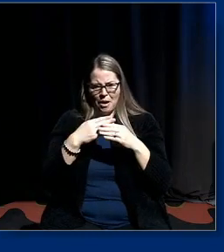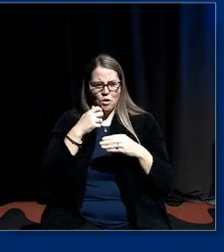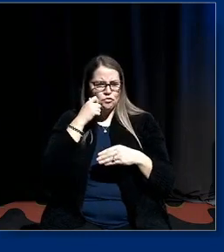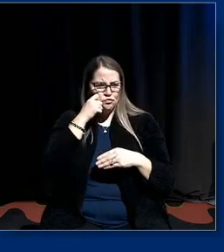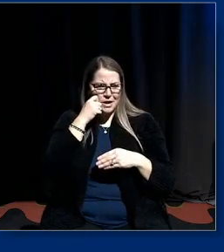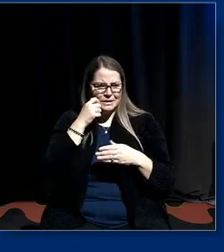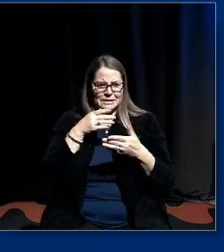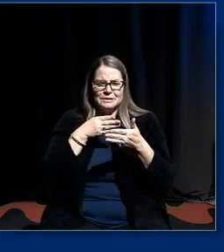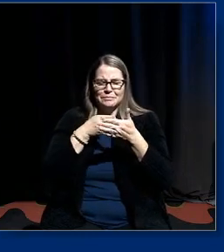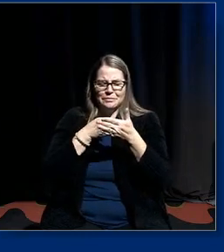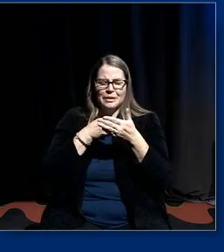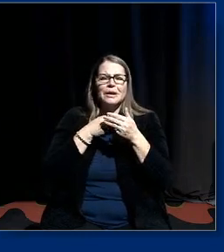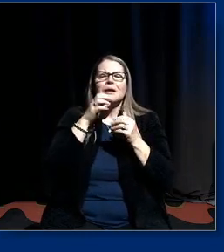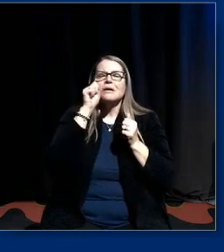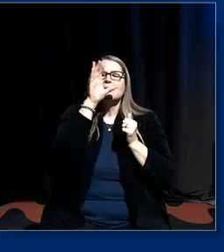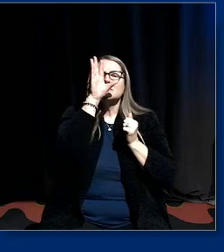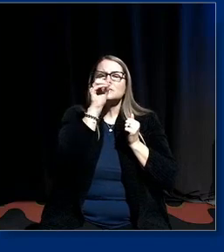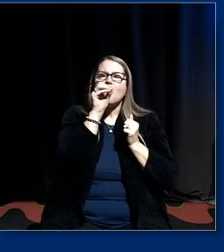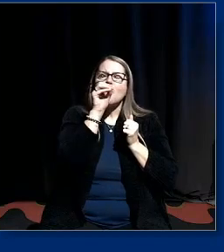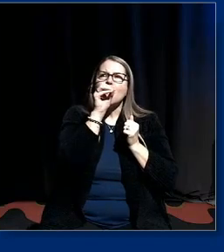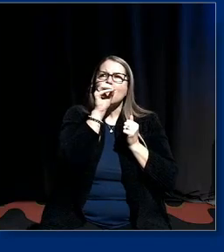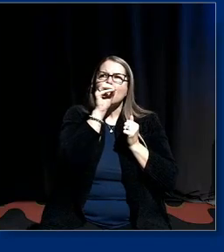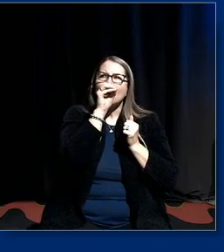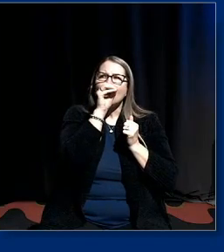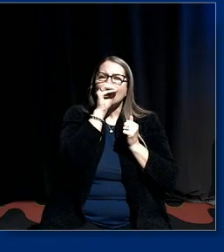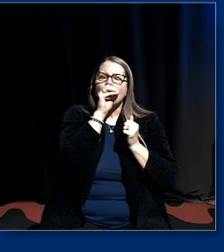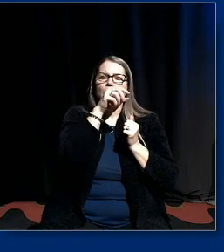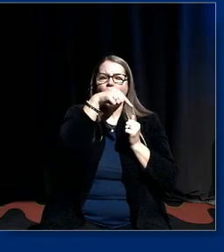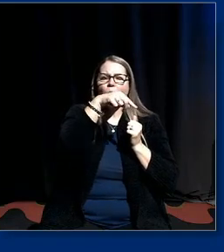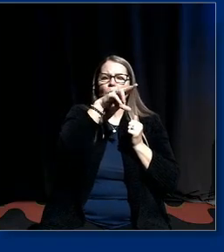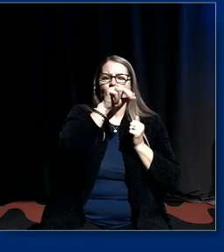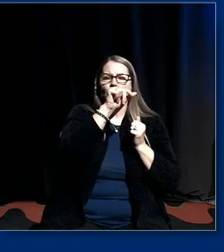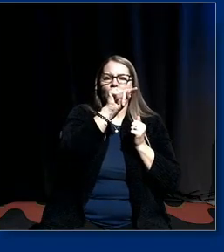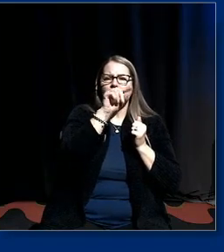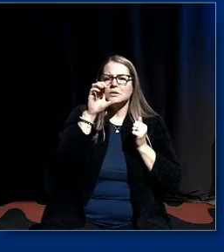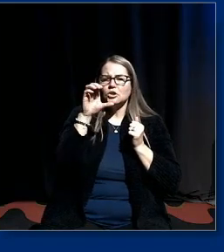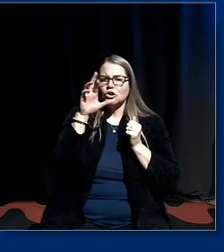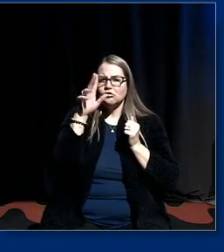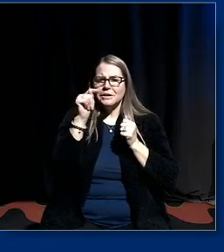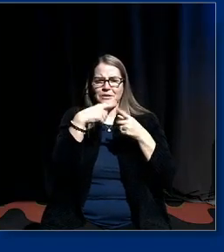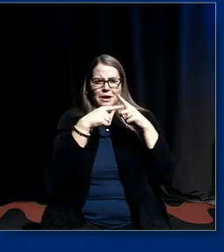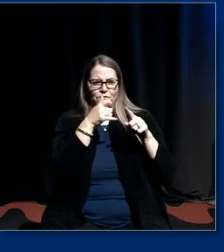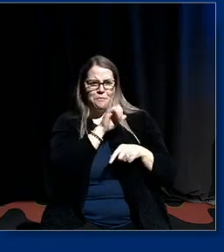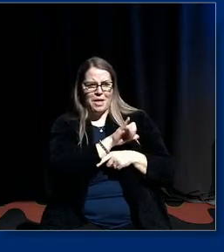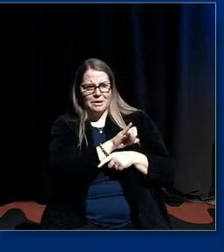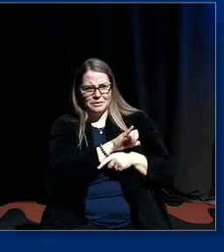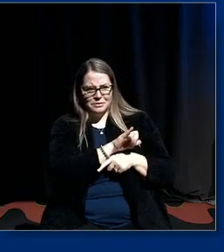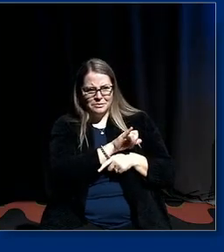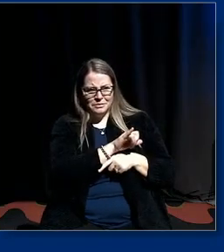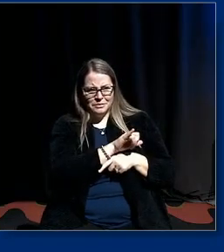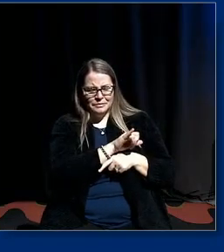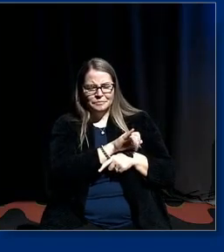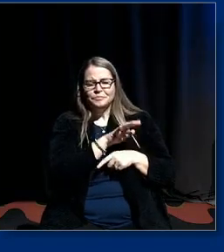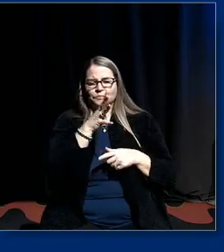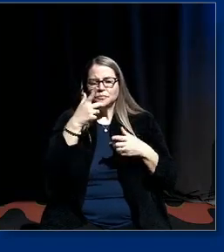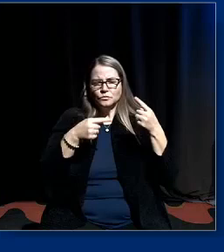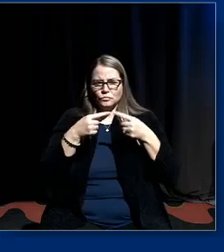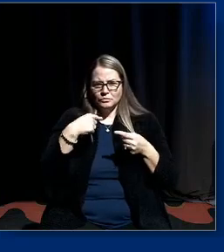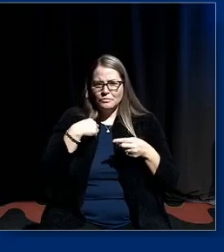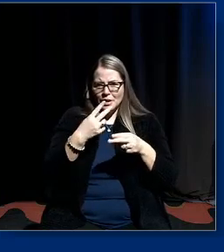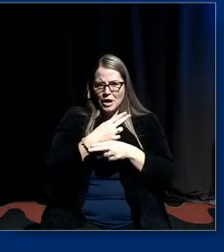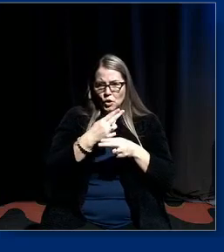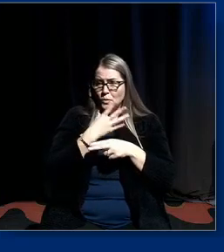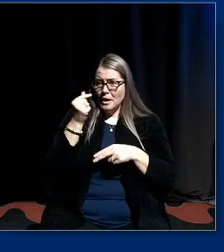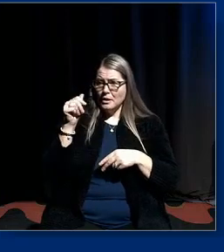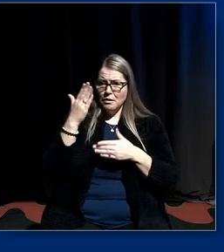people were pulling together these ideas and and quant crit came out of that the argument um that the myself and colleagues made